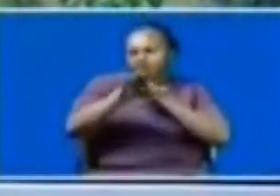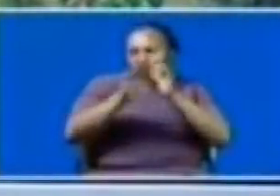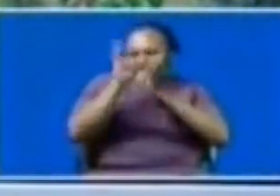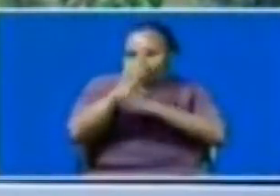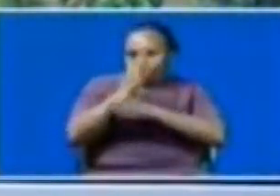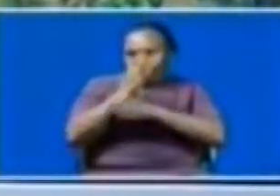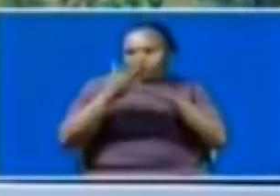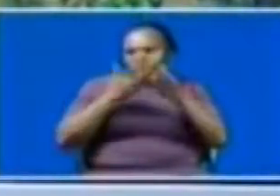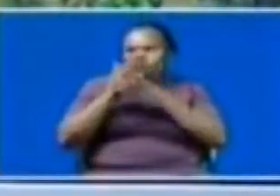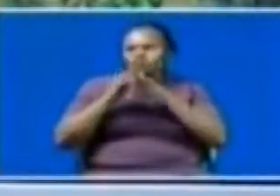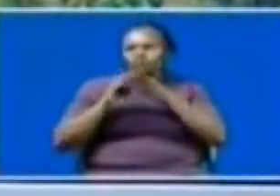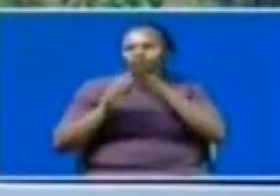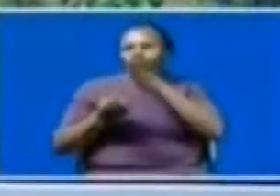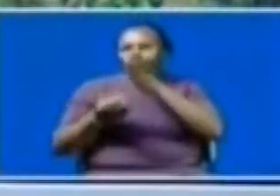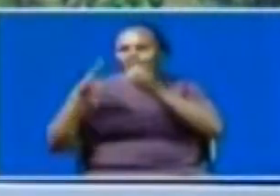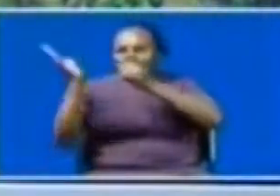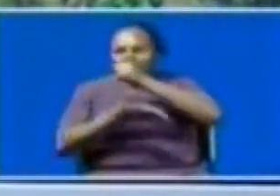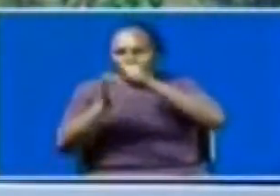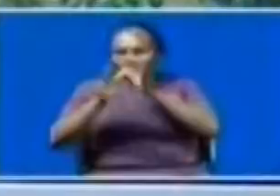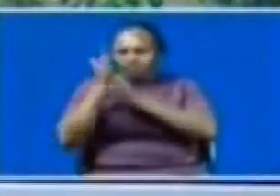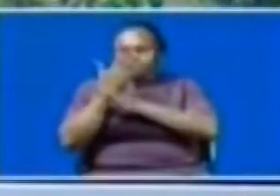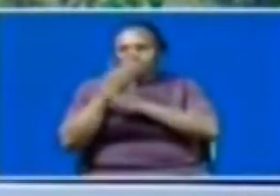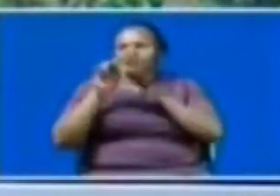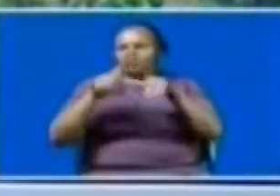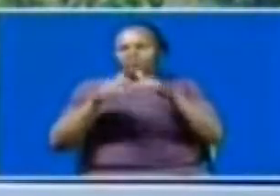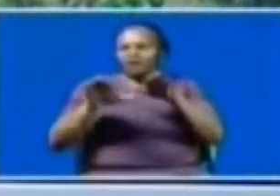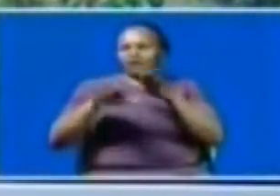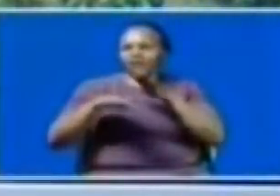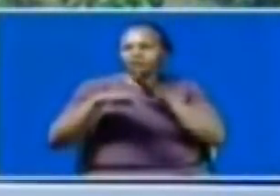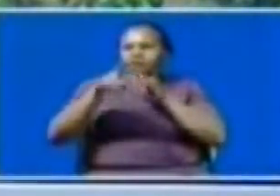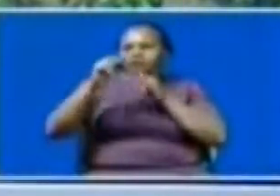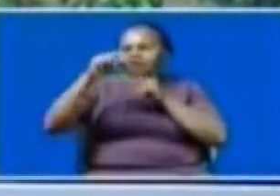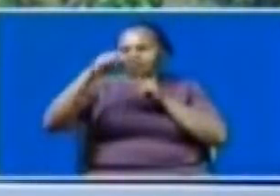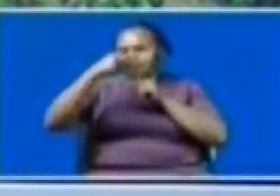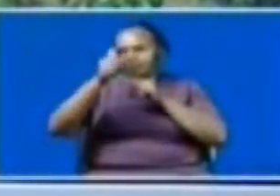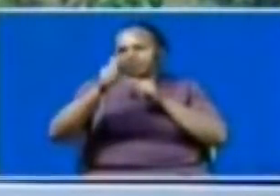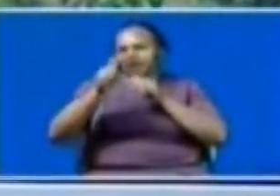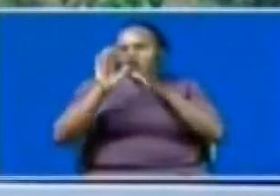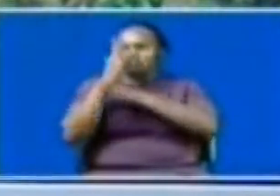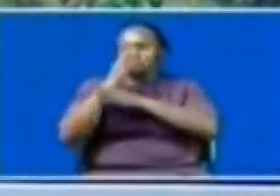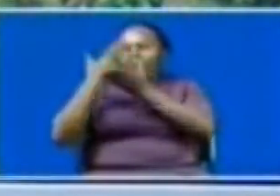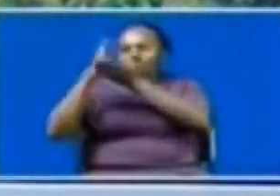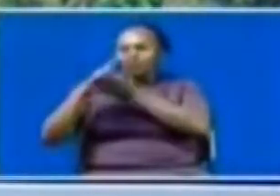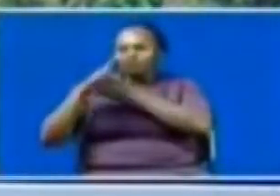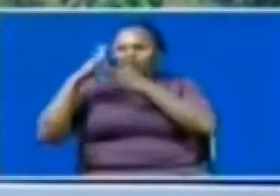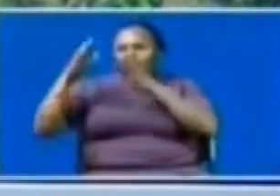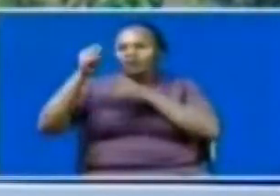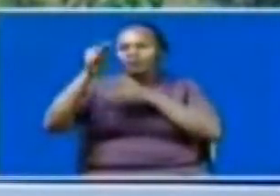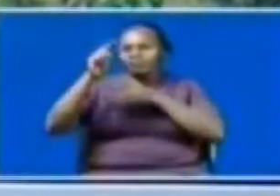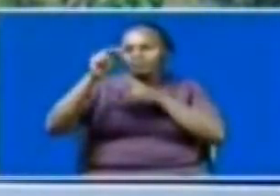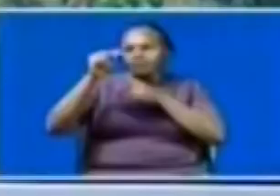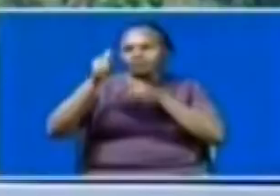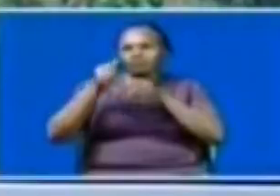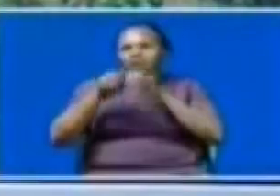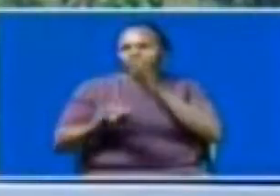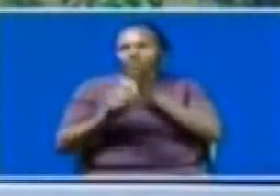Through an afforestation system known as PELIS, farmers living around the Getter Forest section of the Greater Abadairs have regrown the